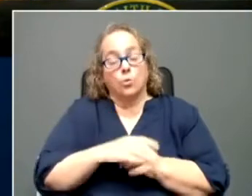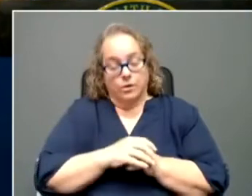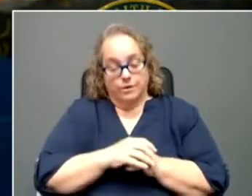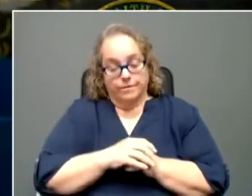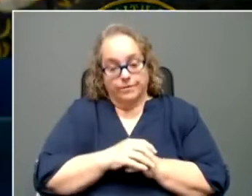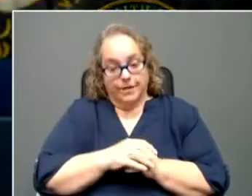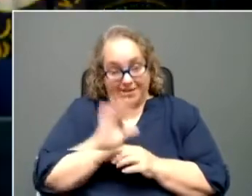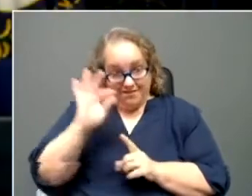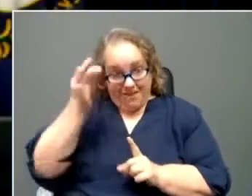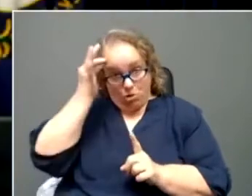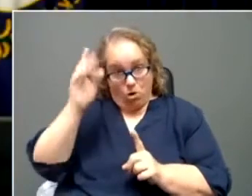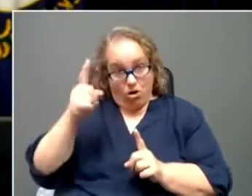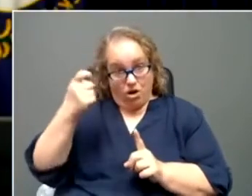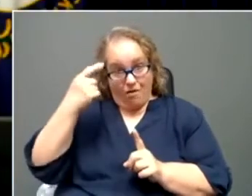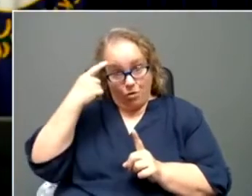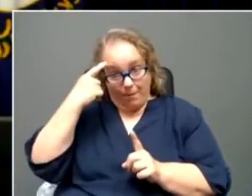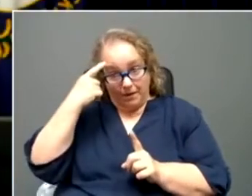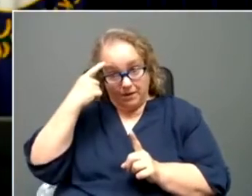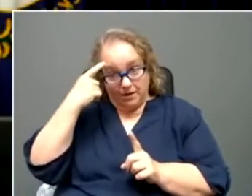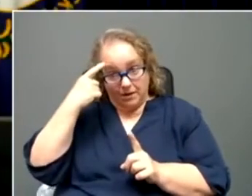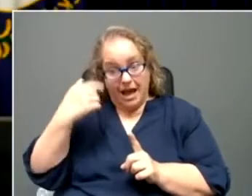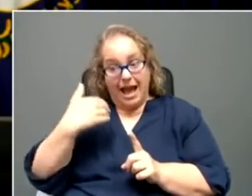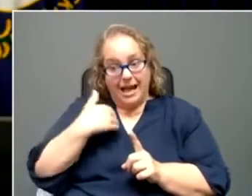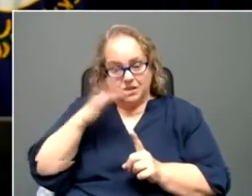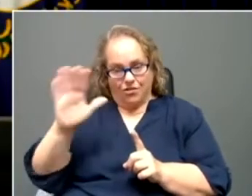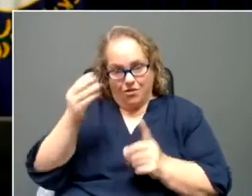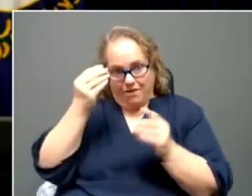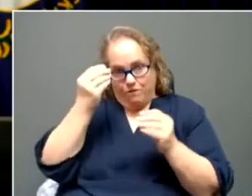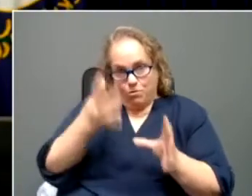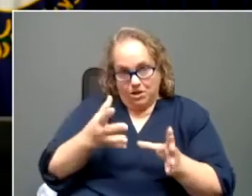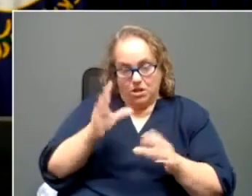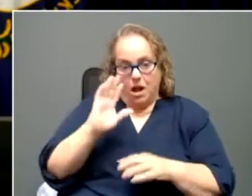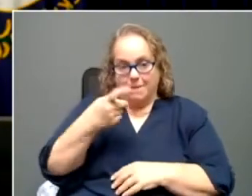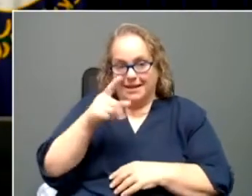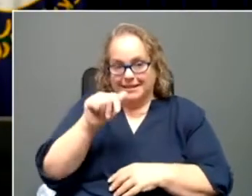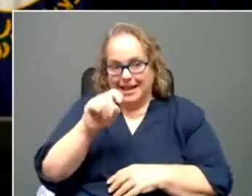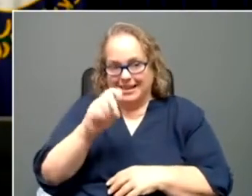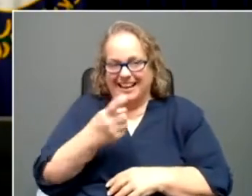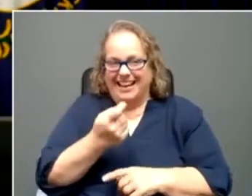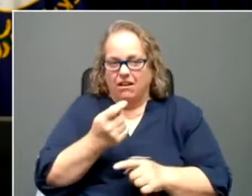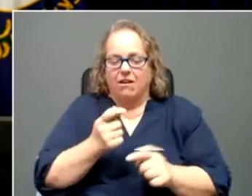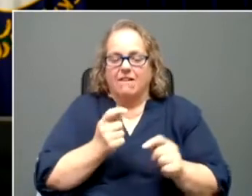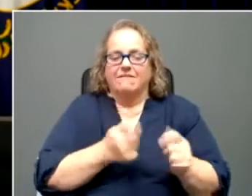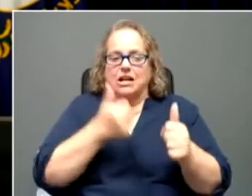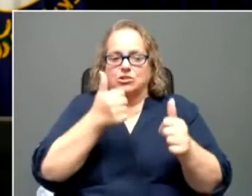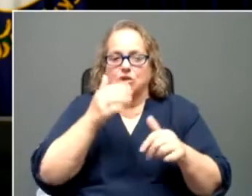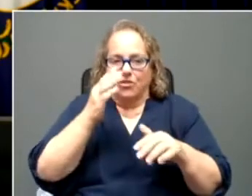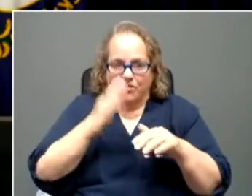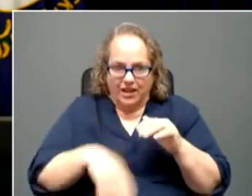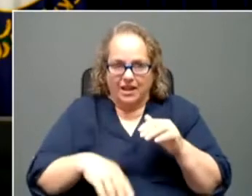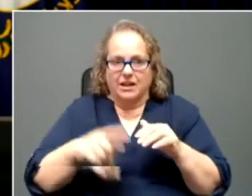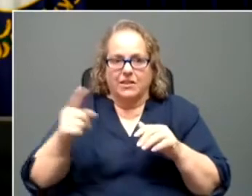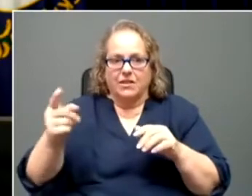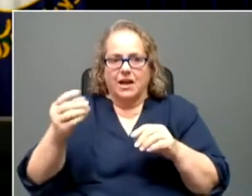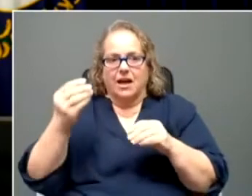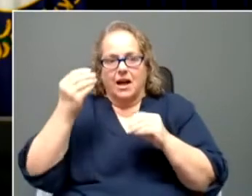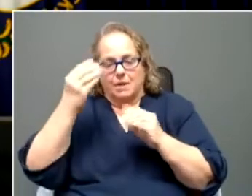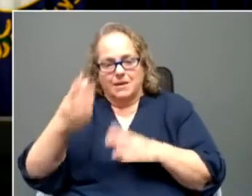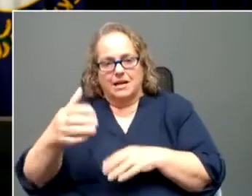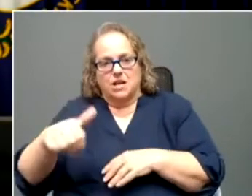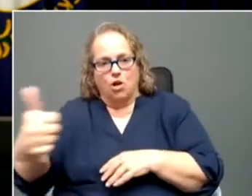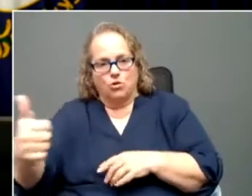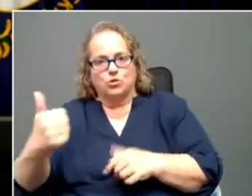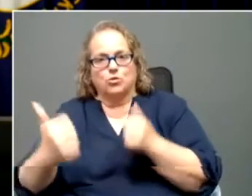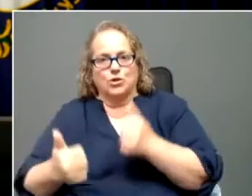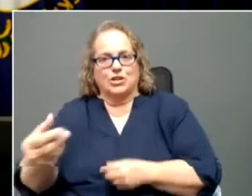federal government, um, has their information updated a little bit faster than they update Tiberius was gives it to us on